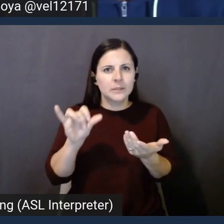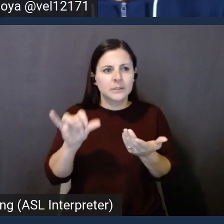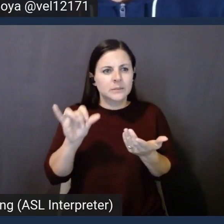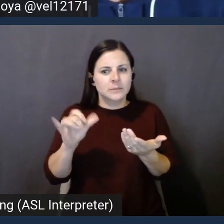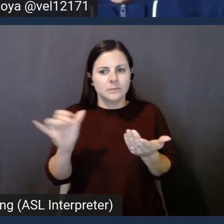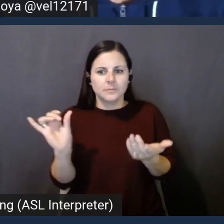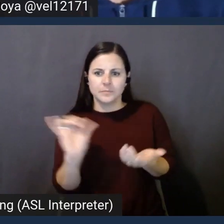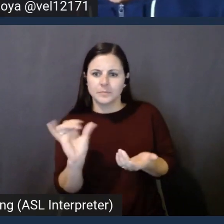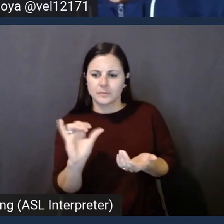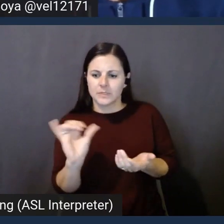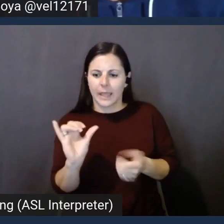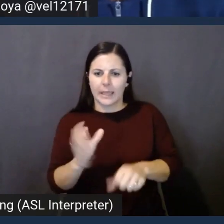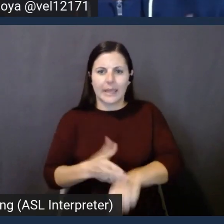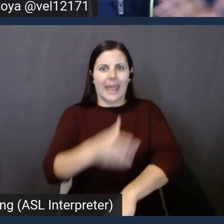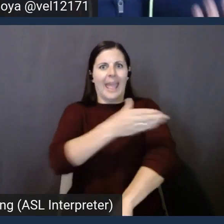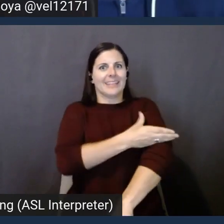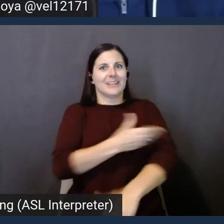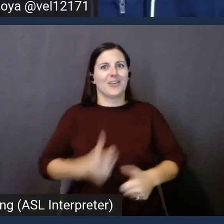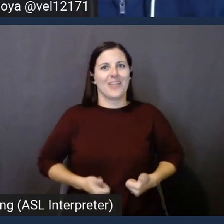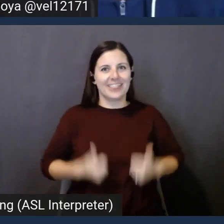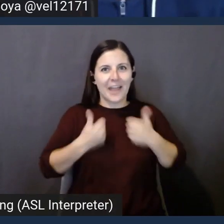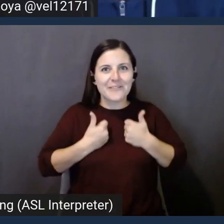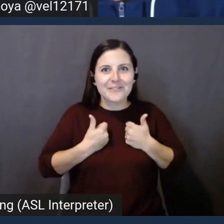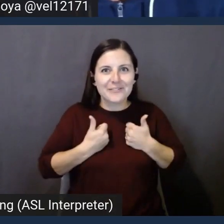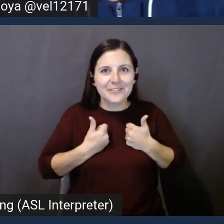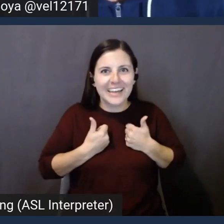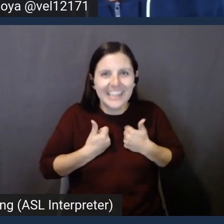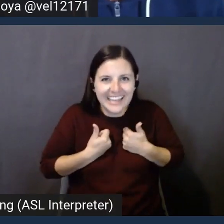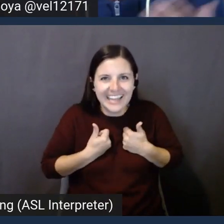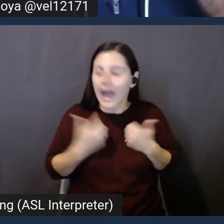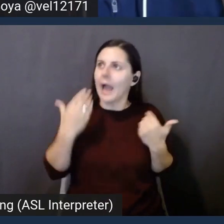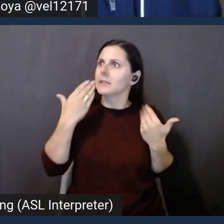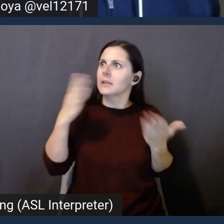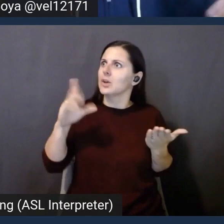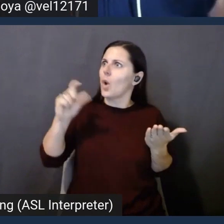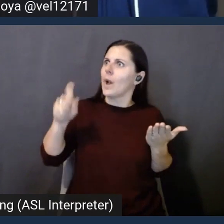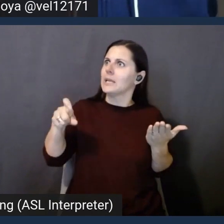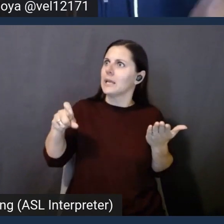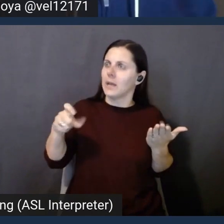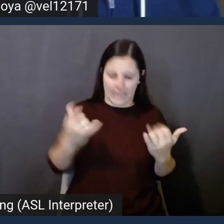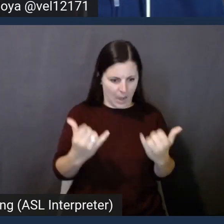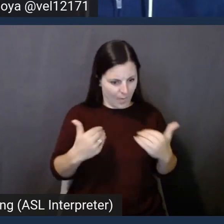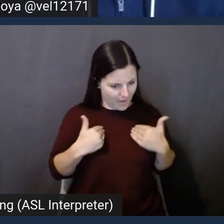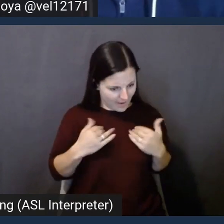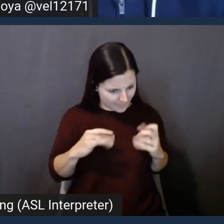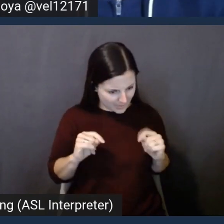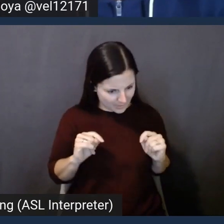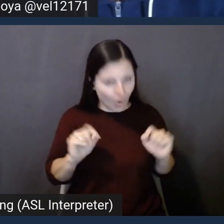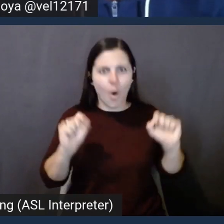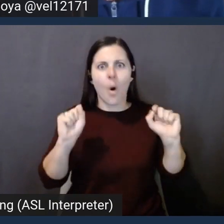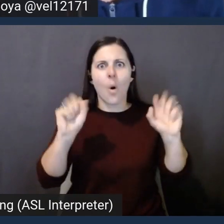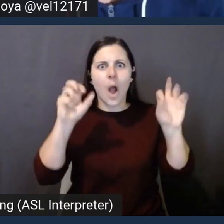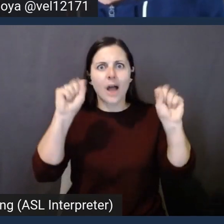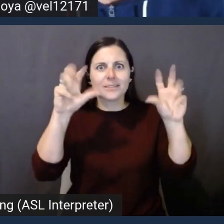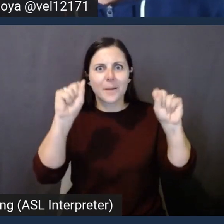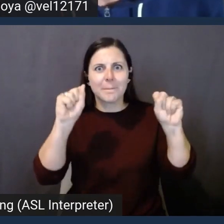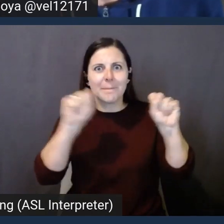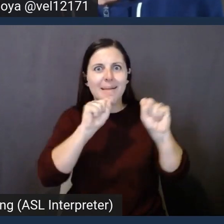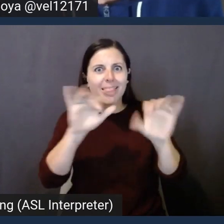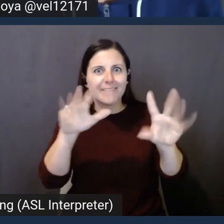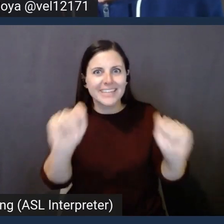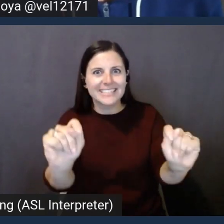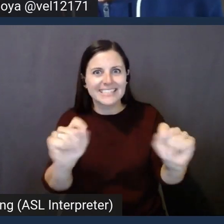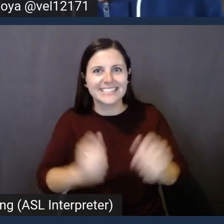enhancing your lifestyle. You don't even know that you need this, but once you have it, it's like, oh, my word, this is awesome. I love it. It sounds very exciting.